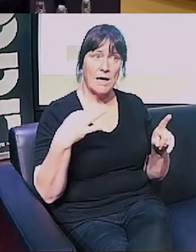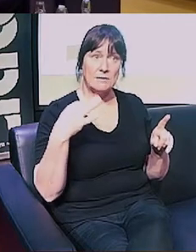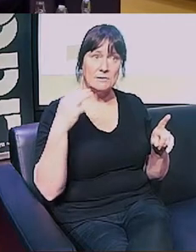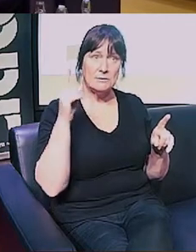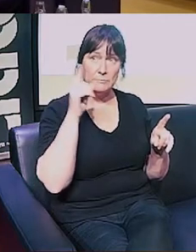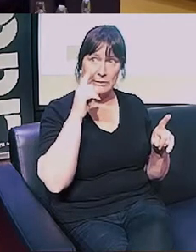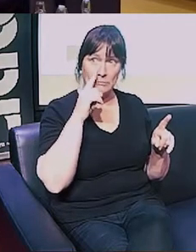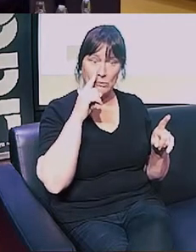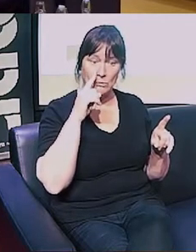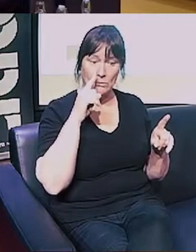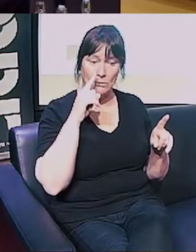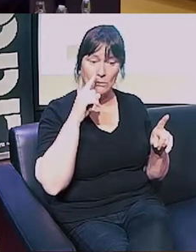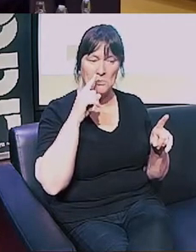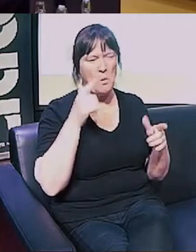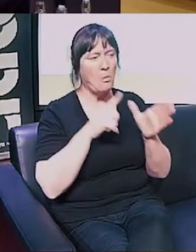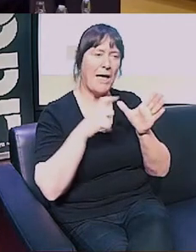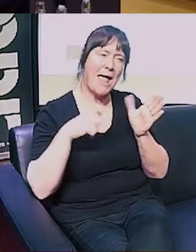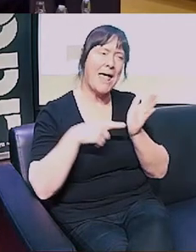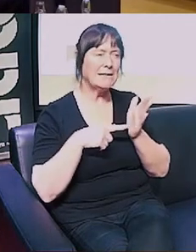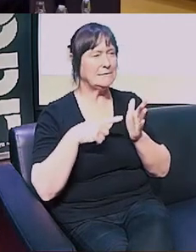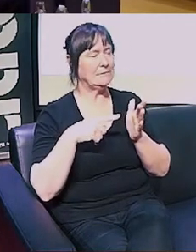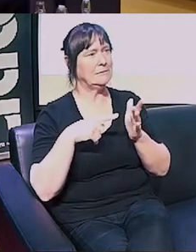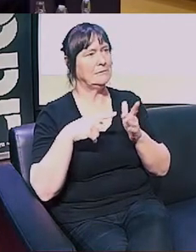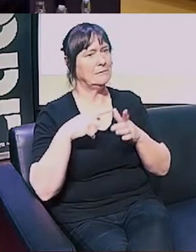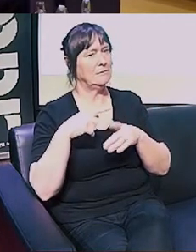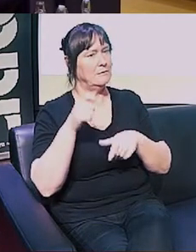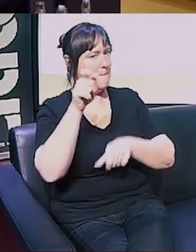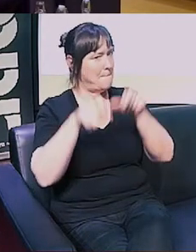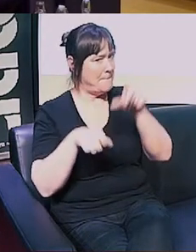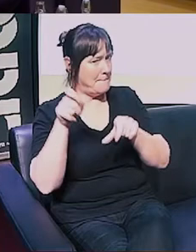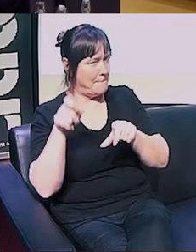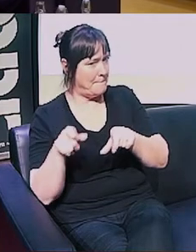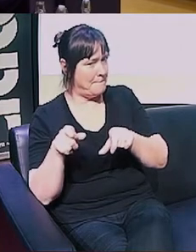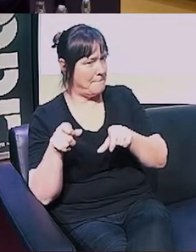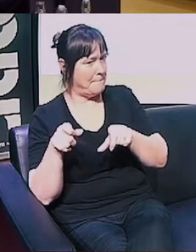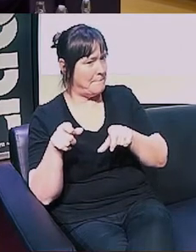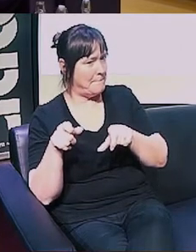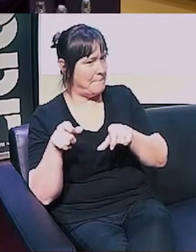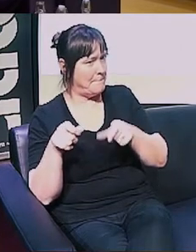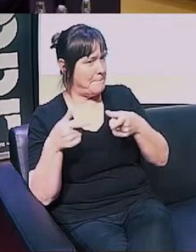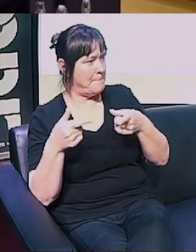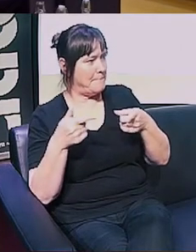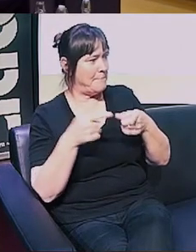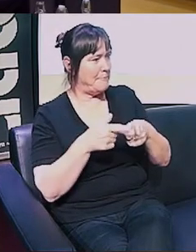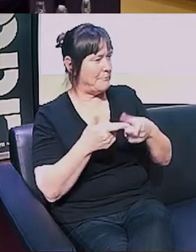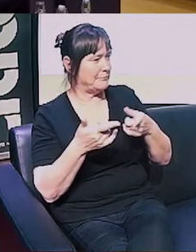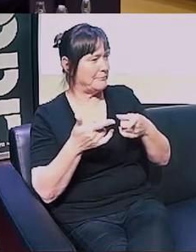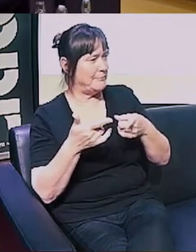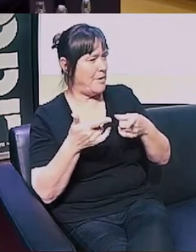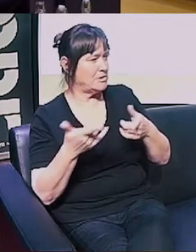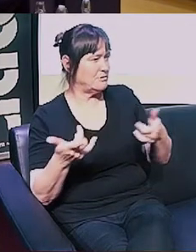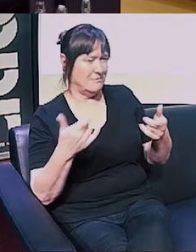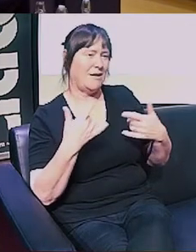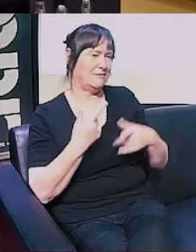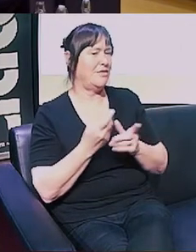and thus party views of the ACT party align with the likes of ACT on Campus or wider New Zealand? Oh, good. ACT on Campus. I